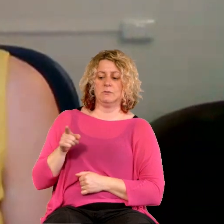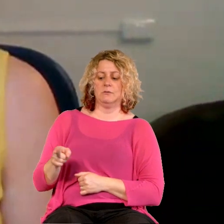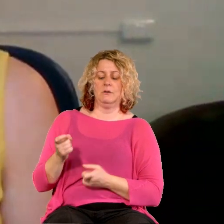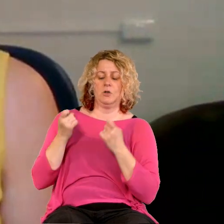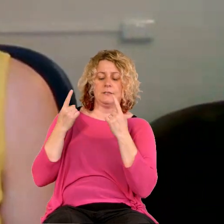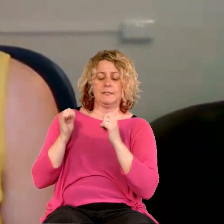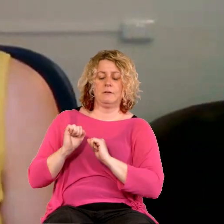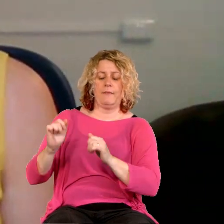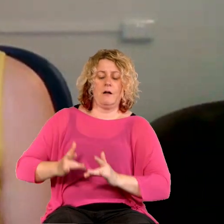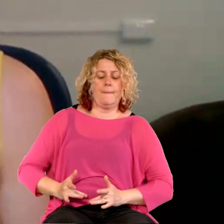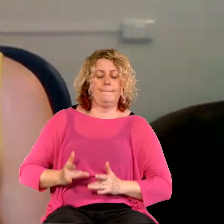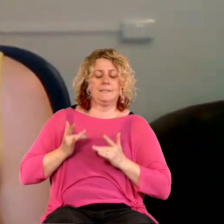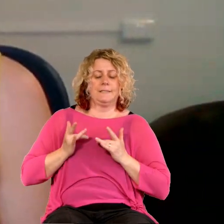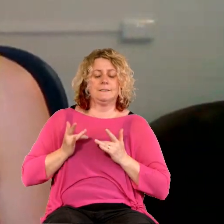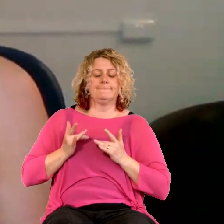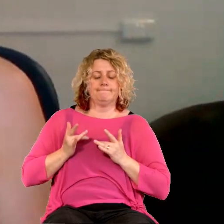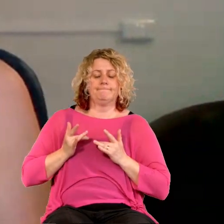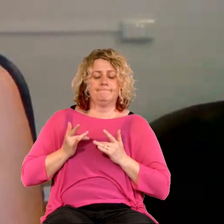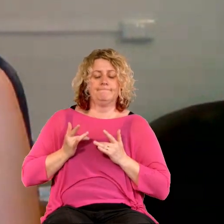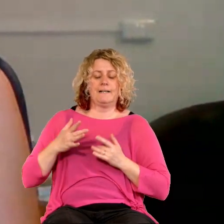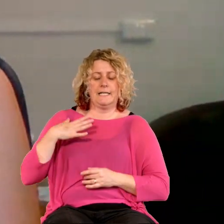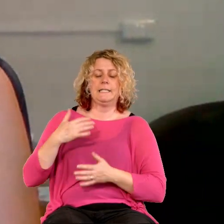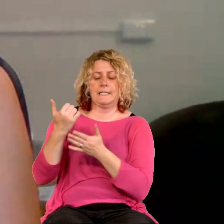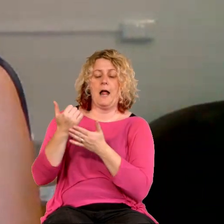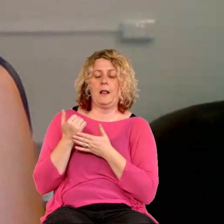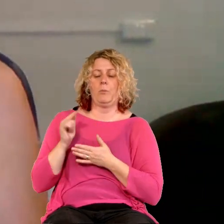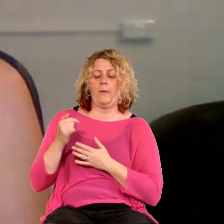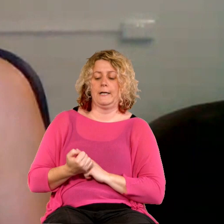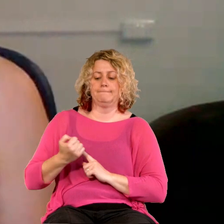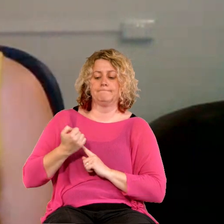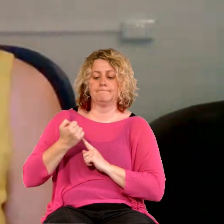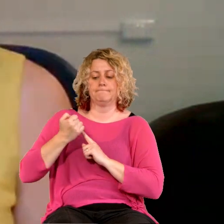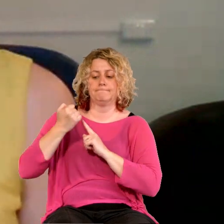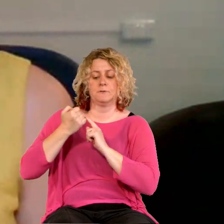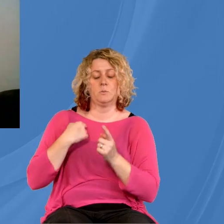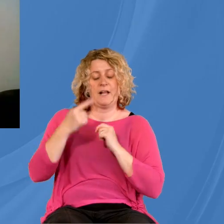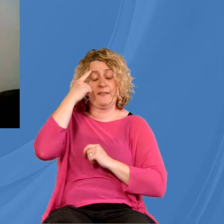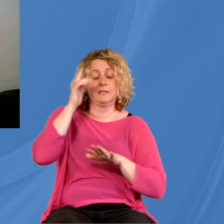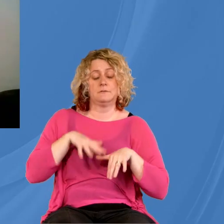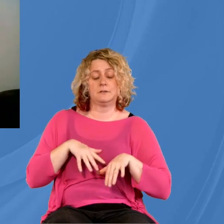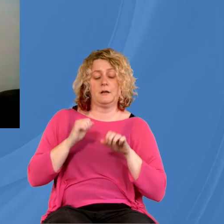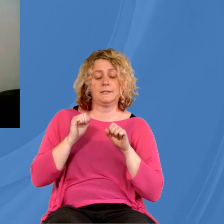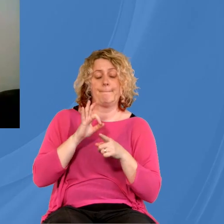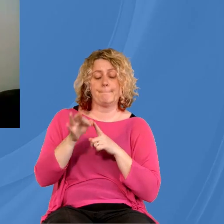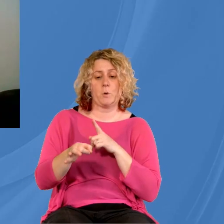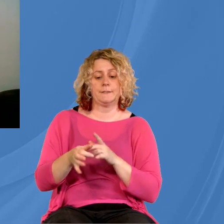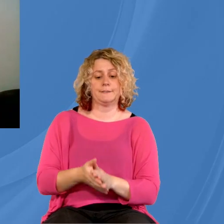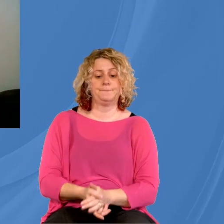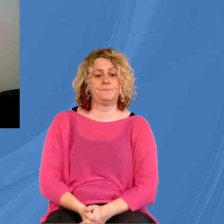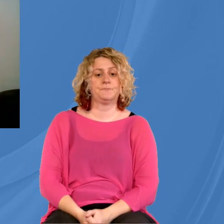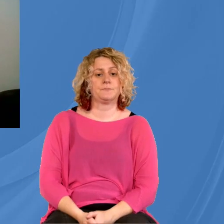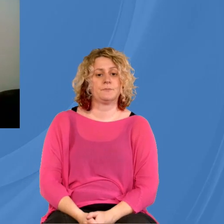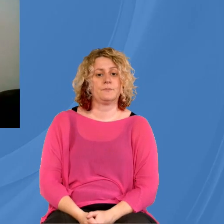somebody else's perspective, something I need lots of help with. So I think that's where you start. Yeah. Thank you very much.